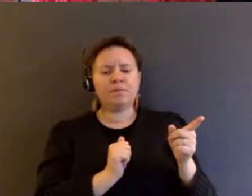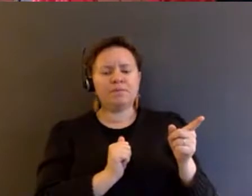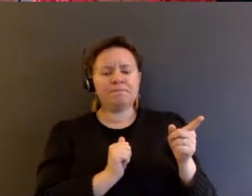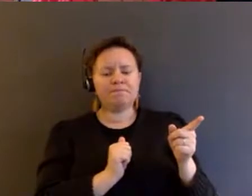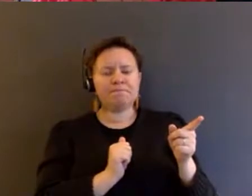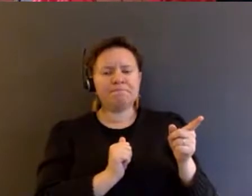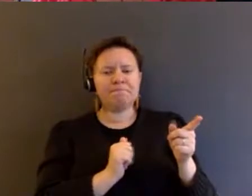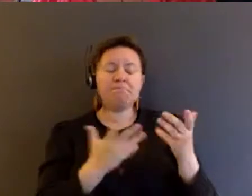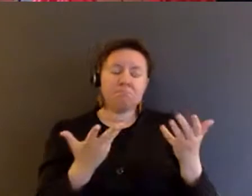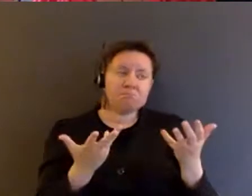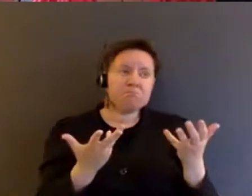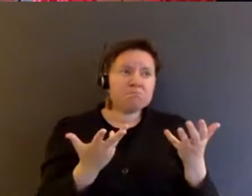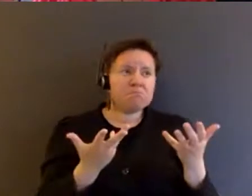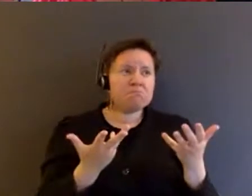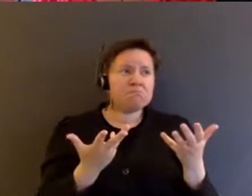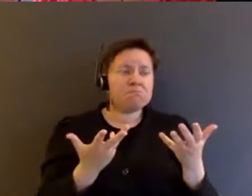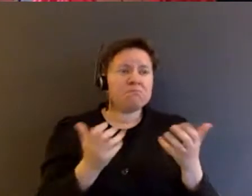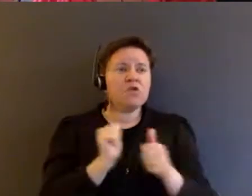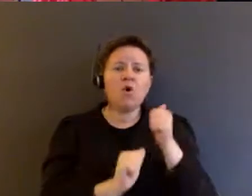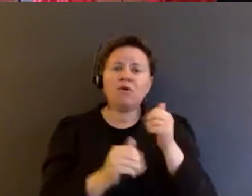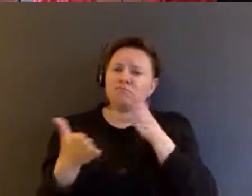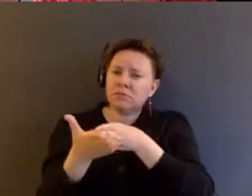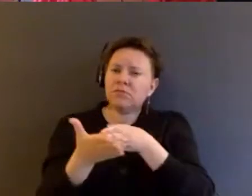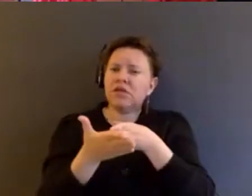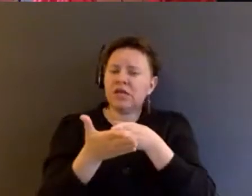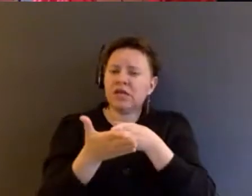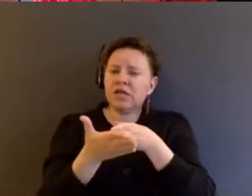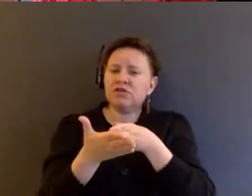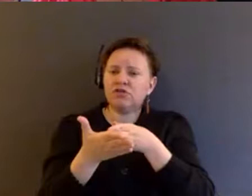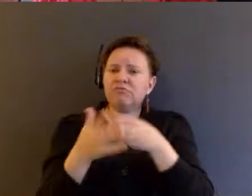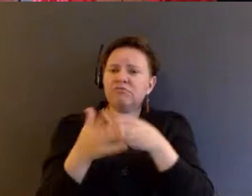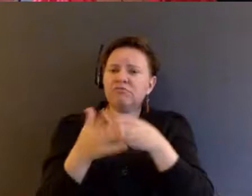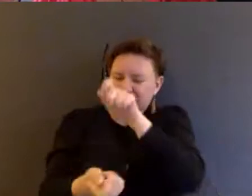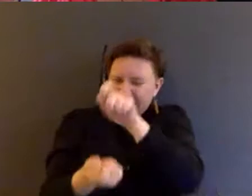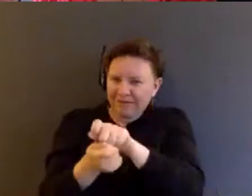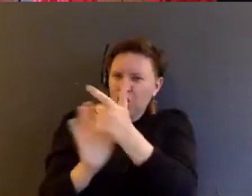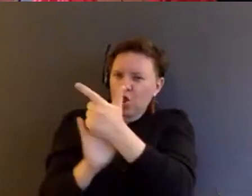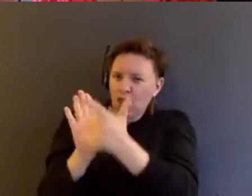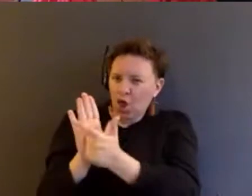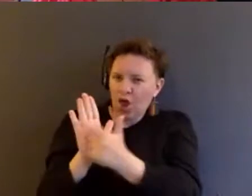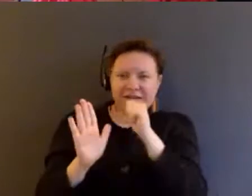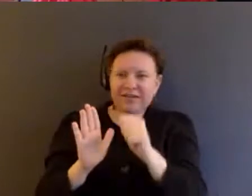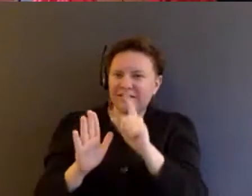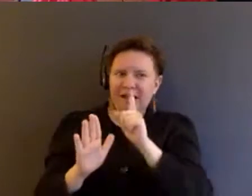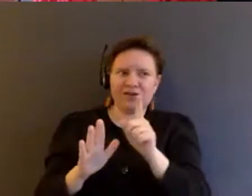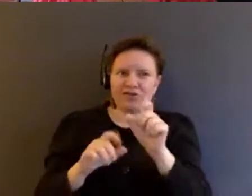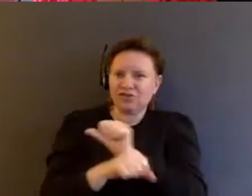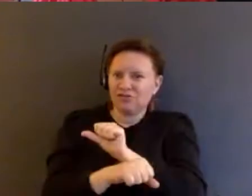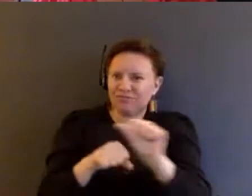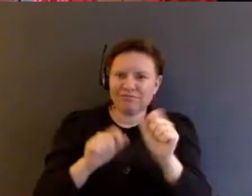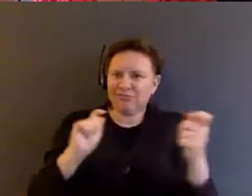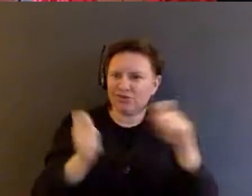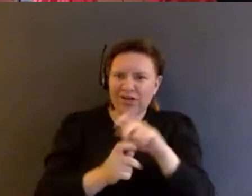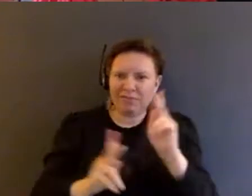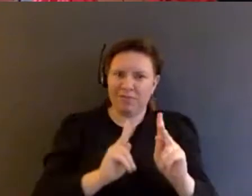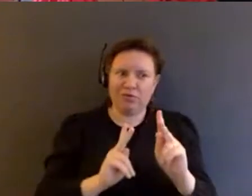for the most part, litigation and like changing the law doesn't end up changing vulnerable people's lives very much. often changes like what it's called,